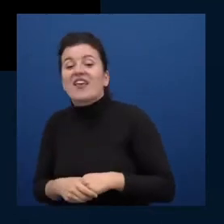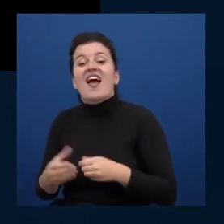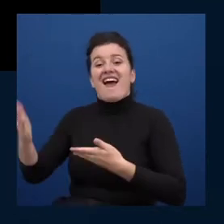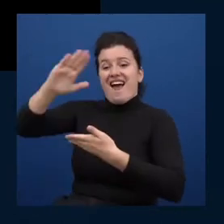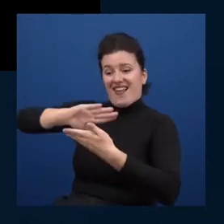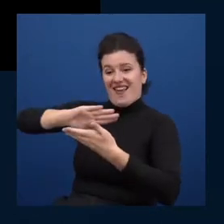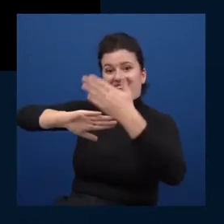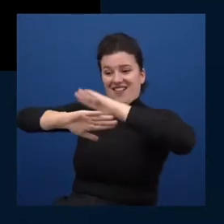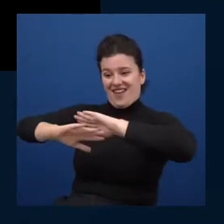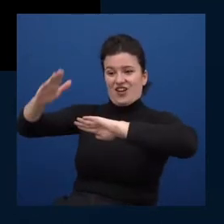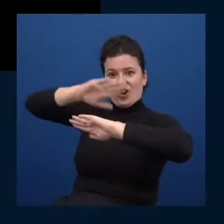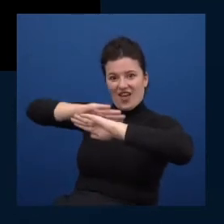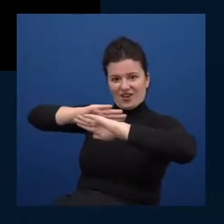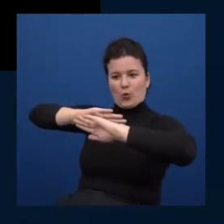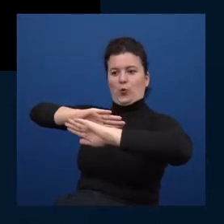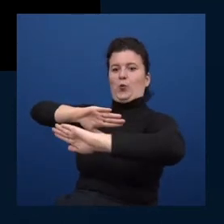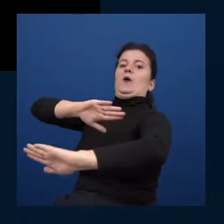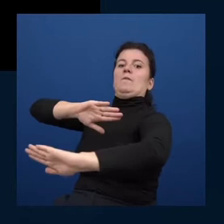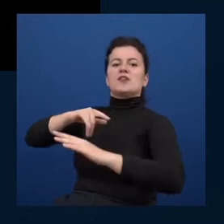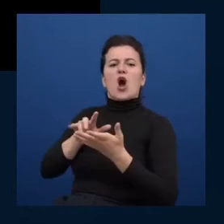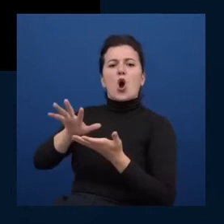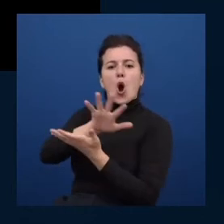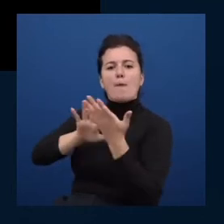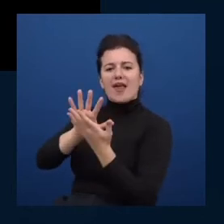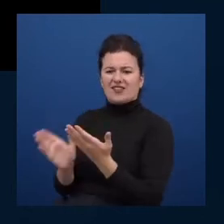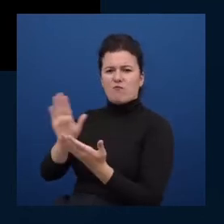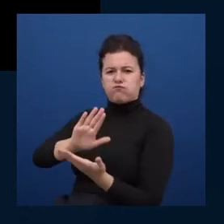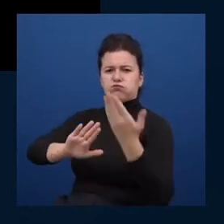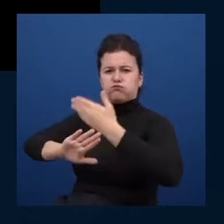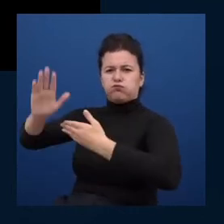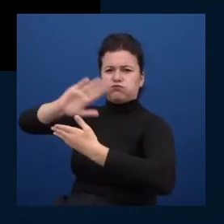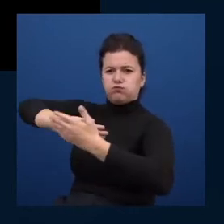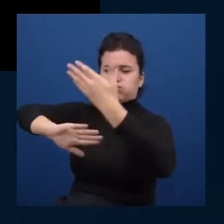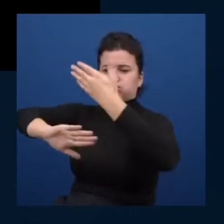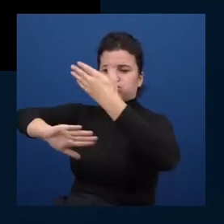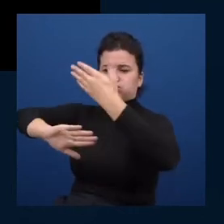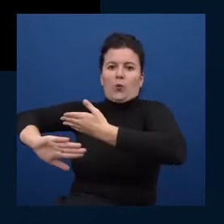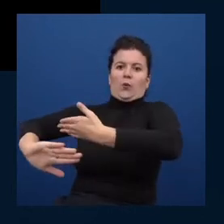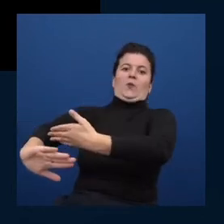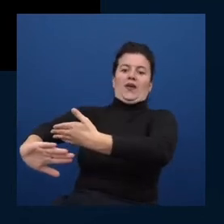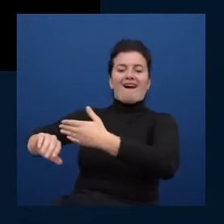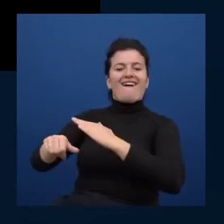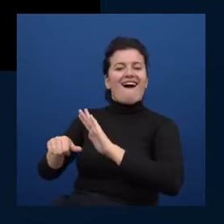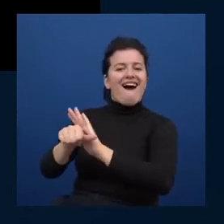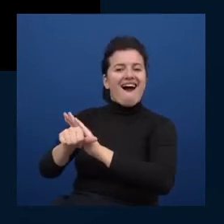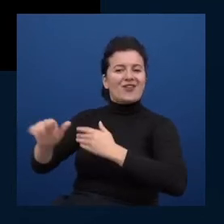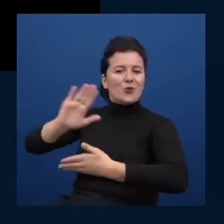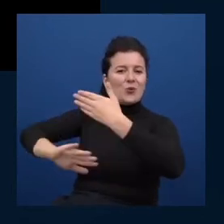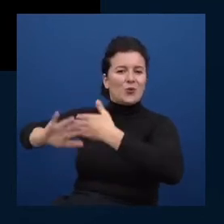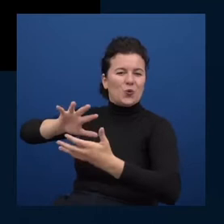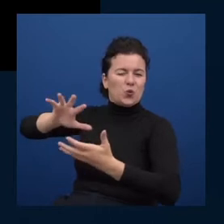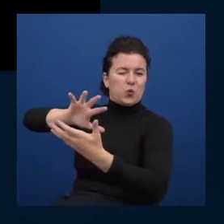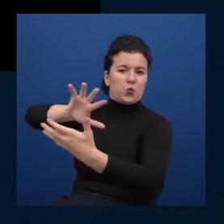to hide complexity from yourself and others layering is actually